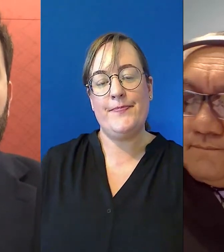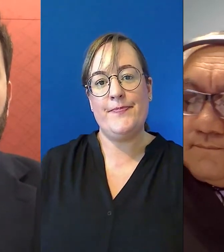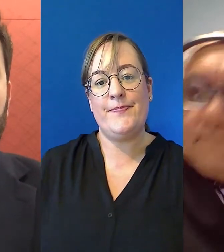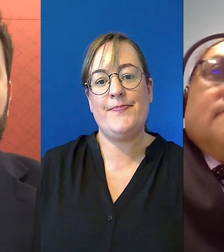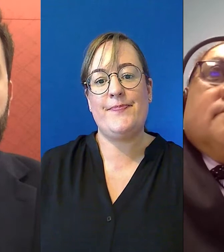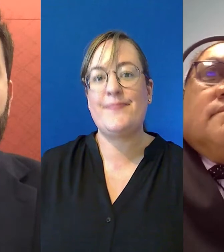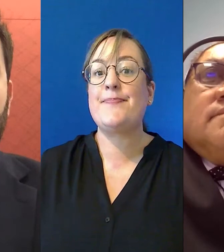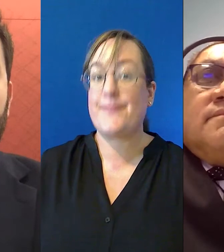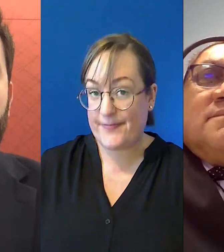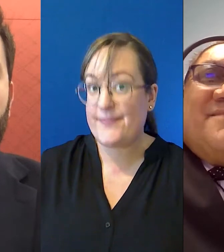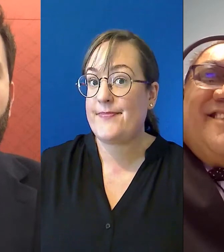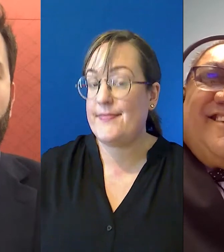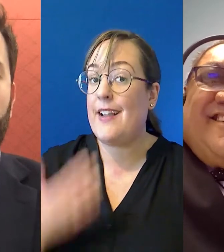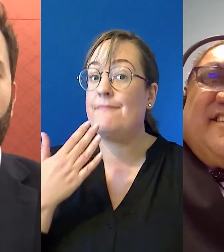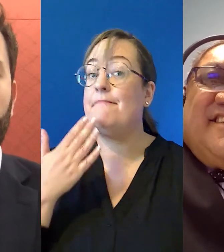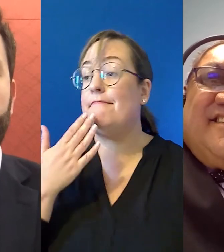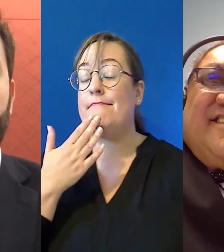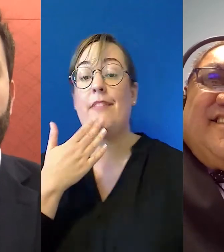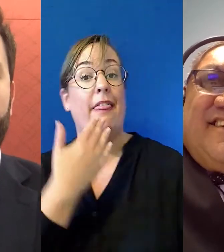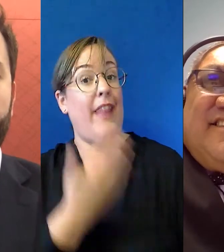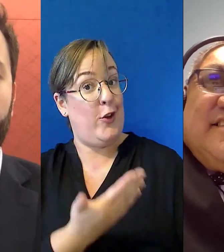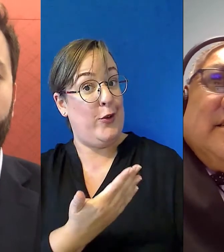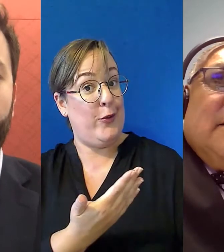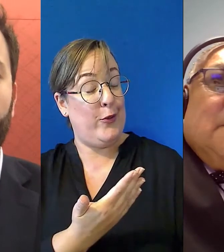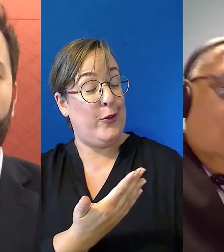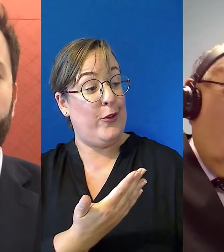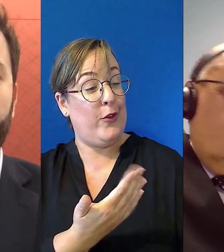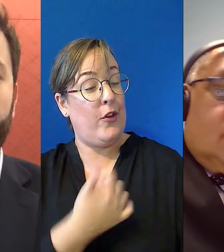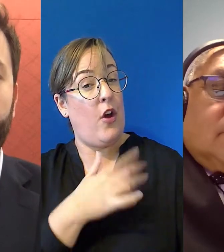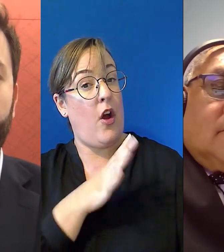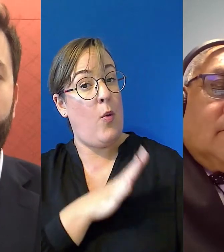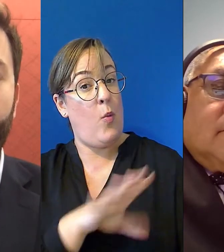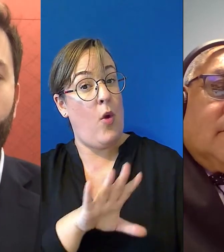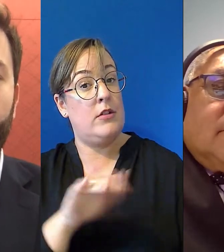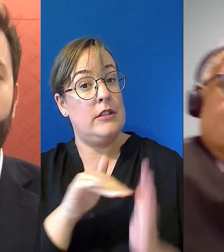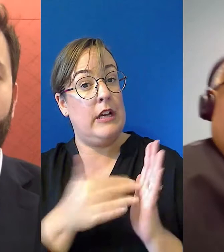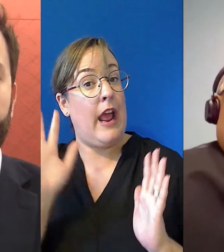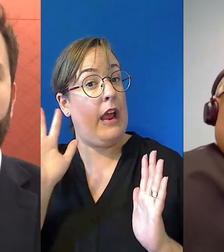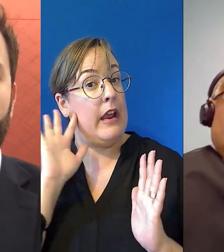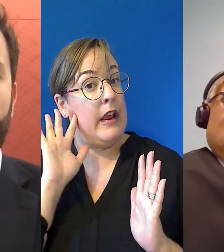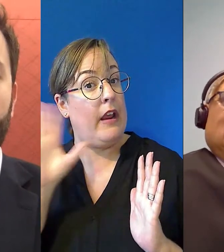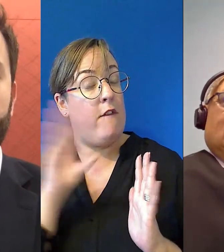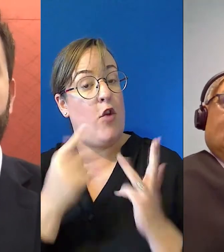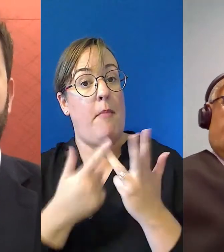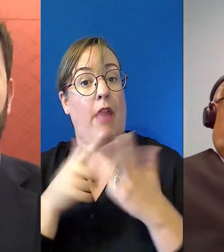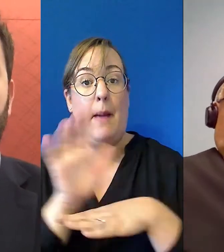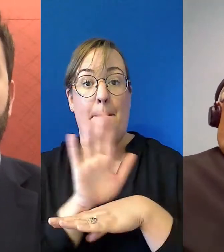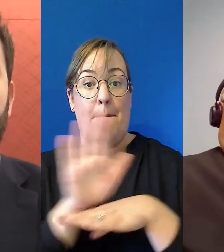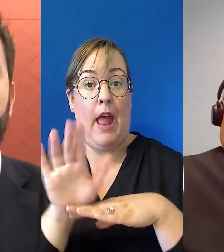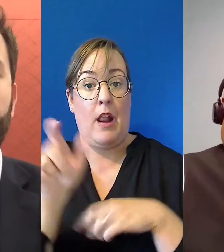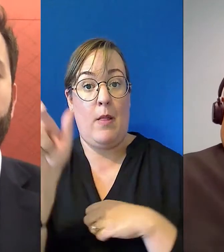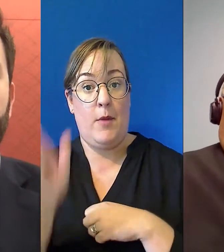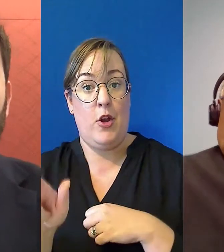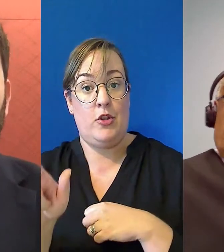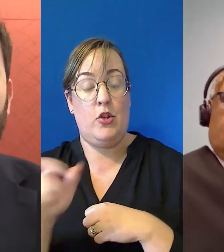Thank you, Trevor. Now, I want to bounce. I want to hear now from one of our other panelists that couldn't